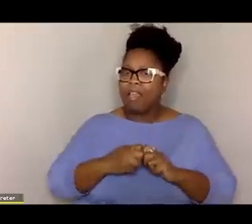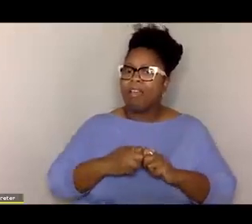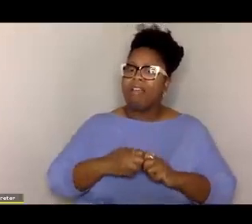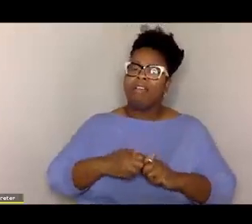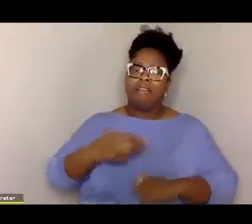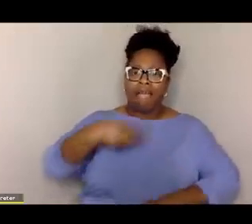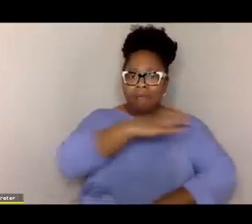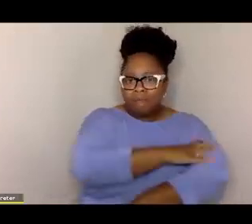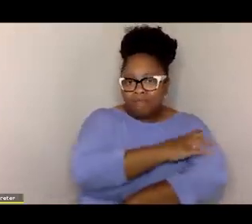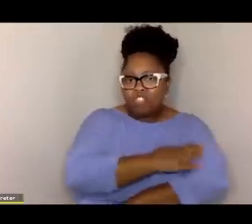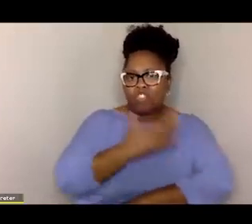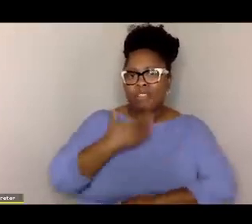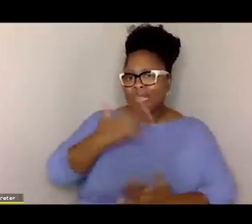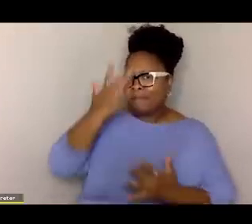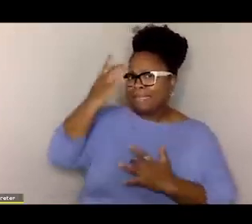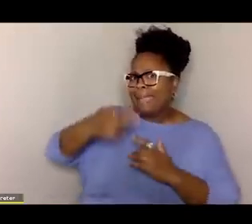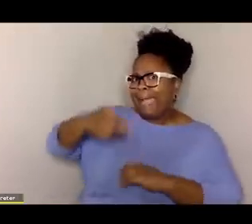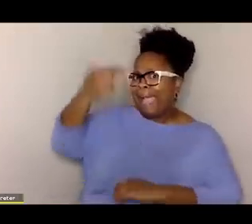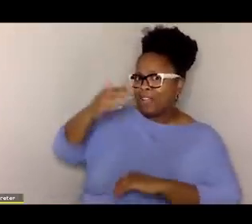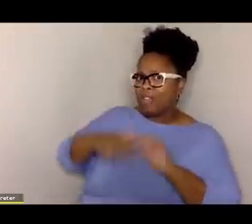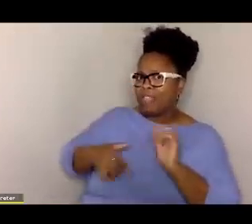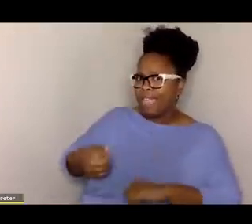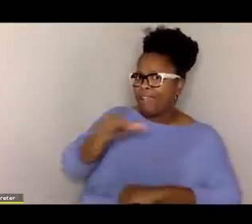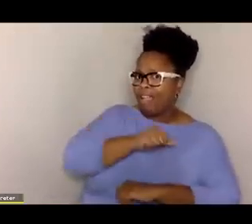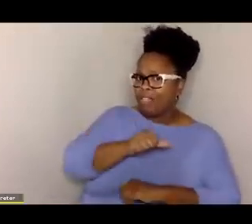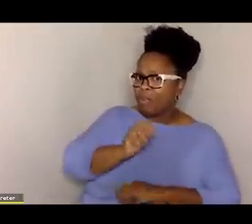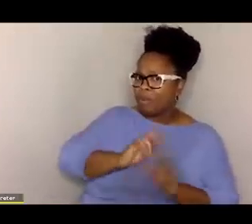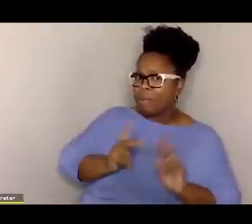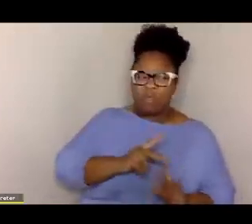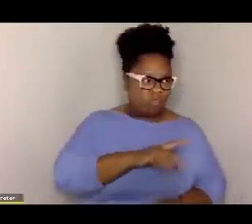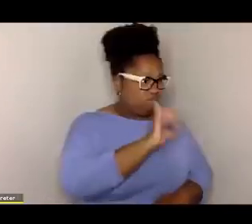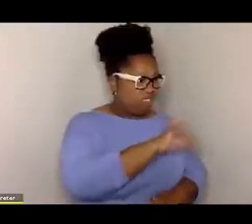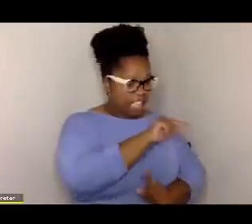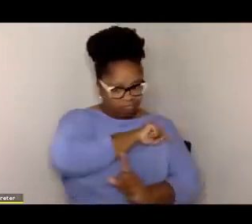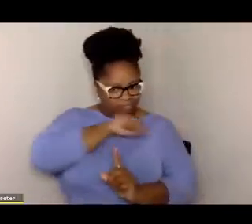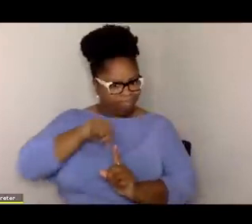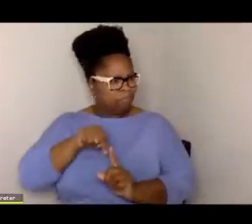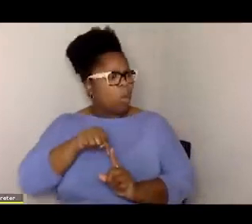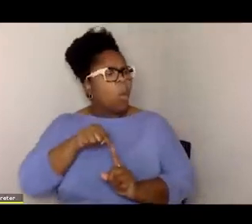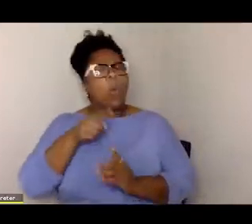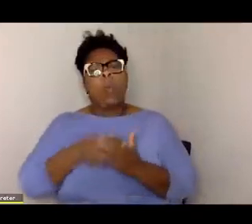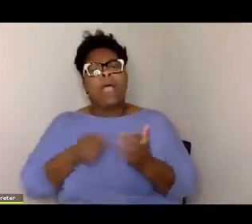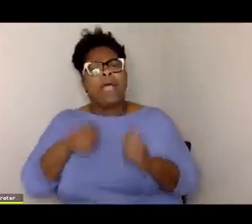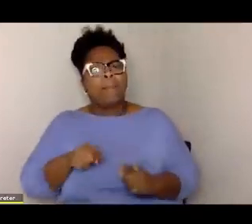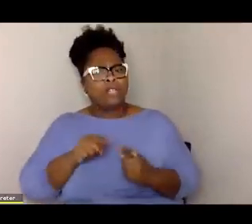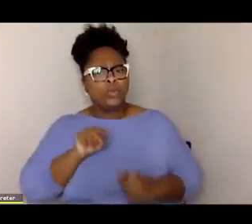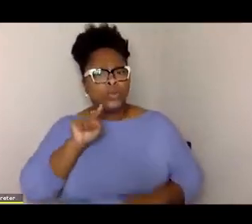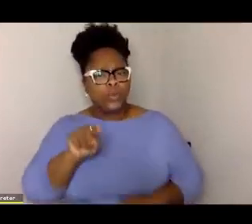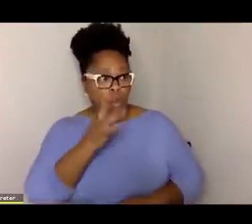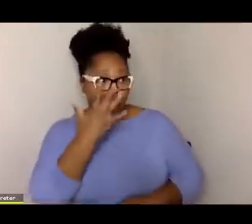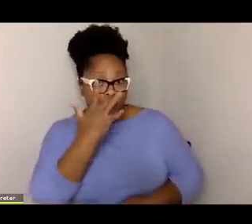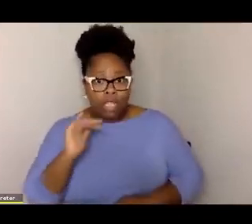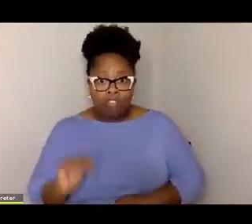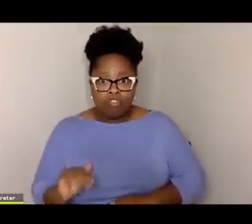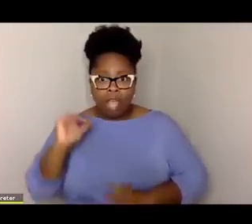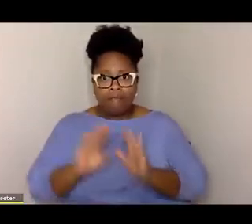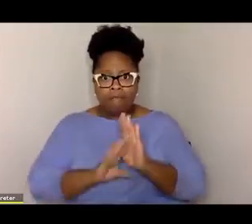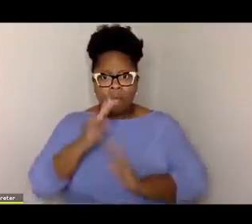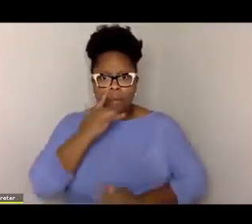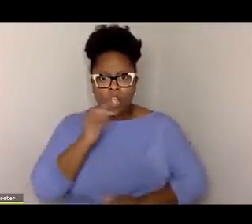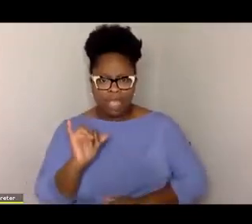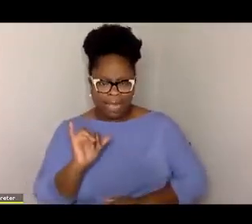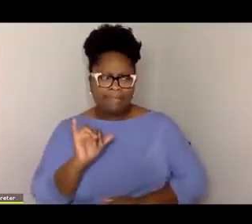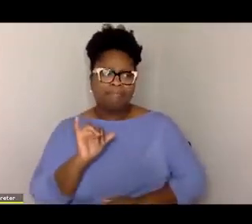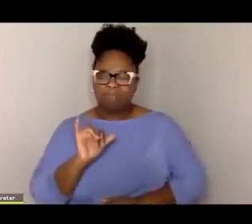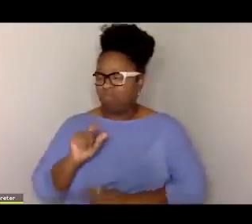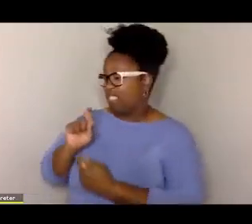are higher than the general population. And it all goes back to that question of what happened to you, what your early